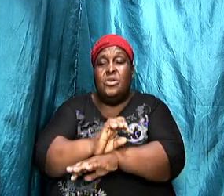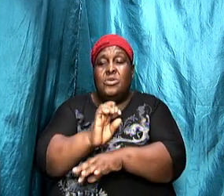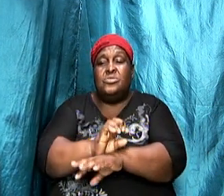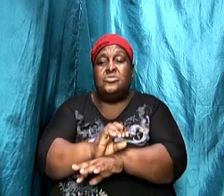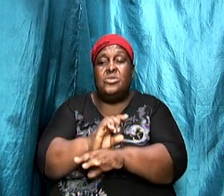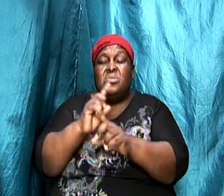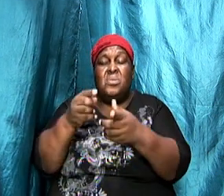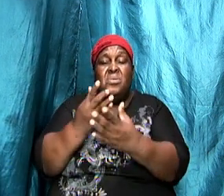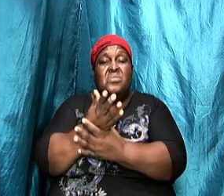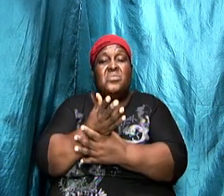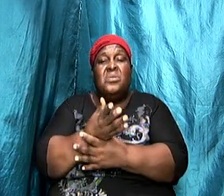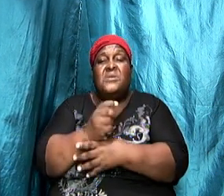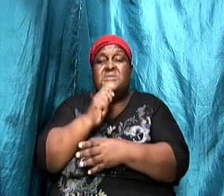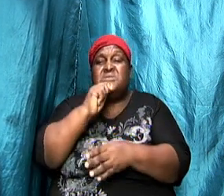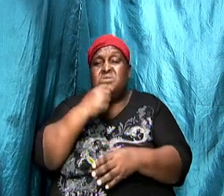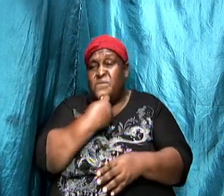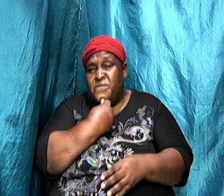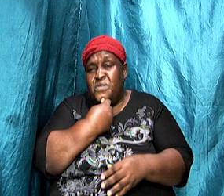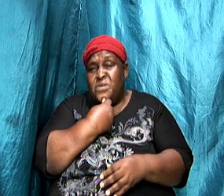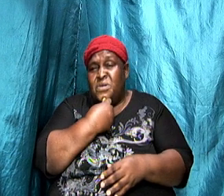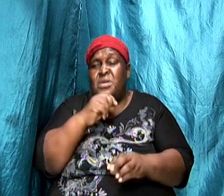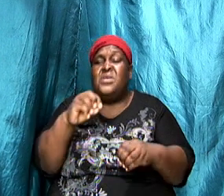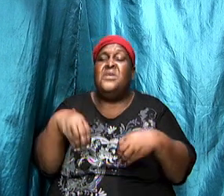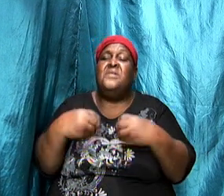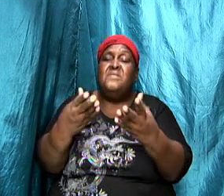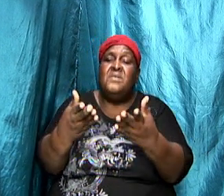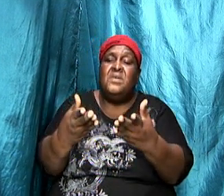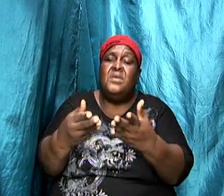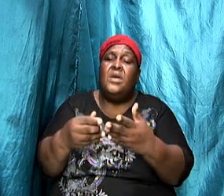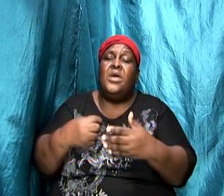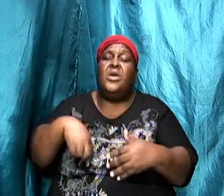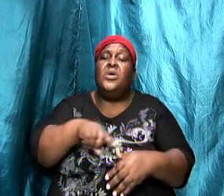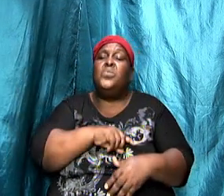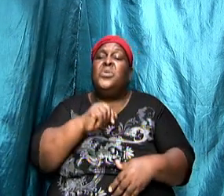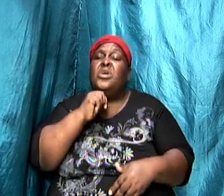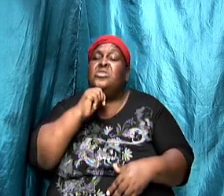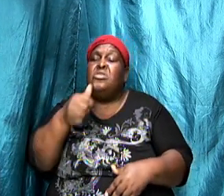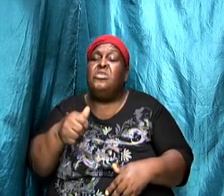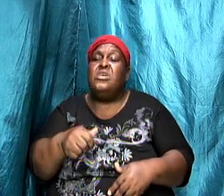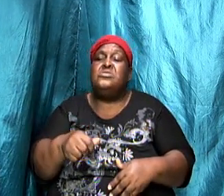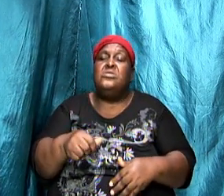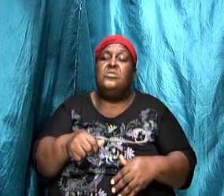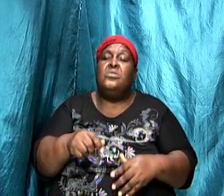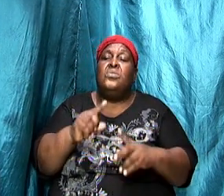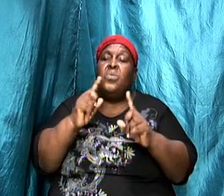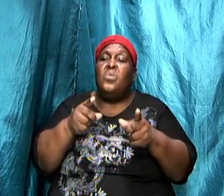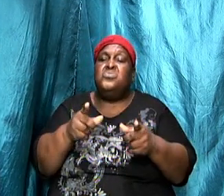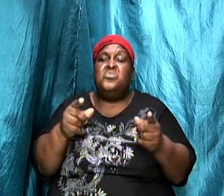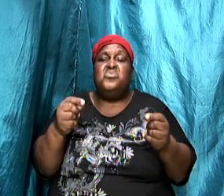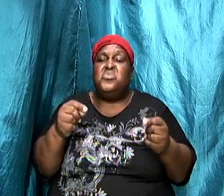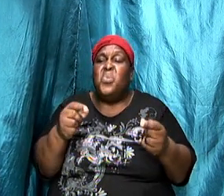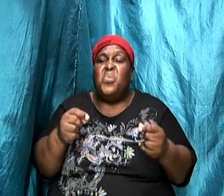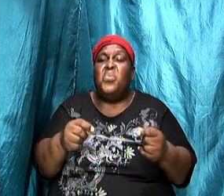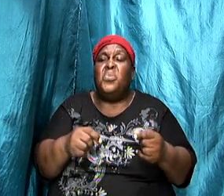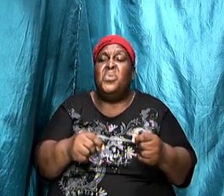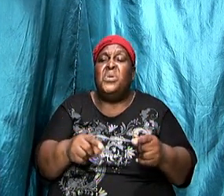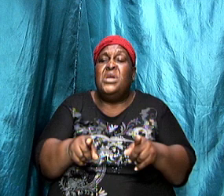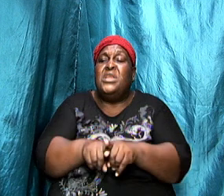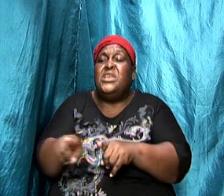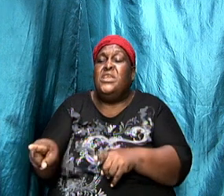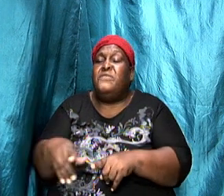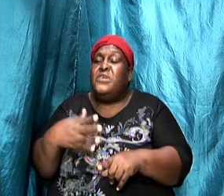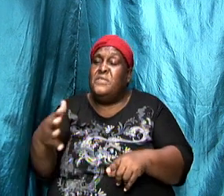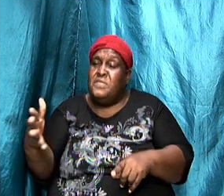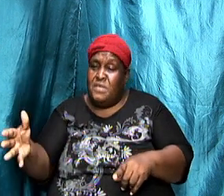all of us with them and we have presented them and we are not going to remove the ancient landmarks mark there are some things that we